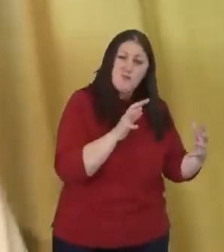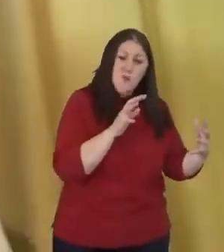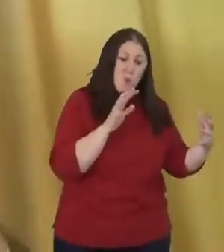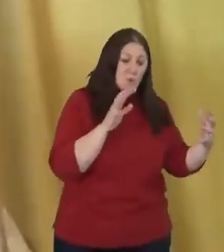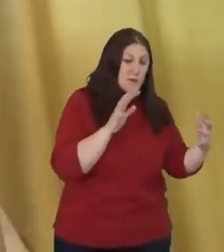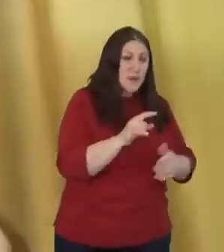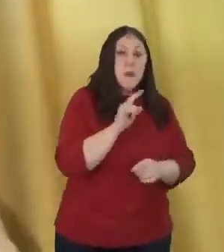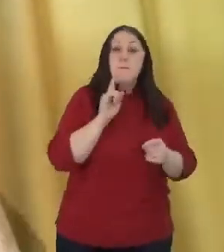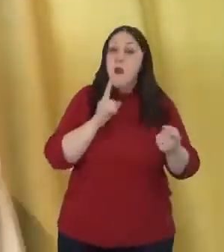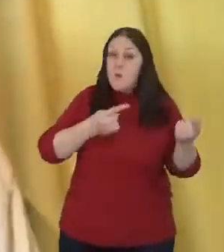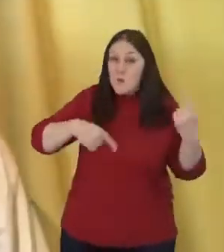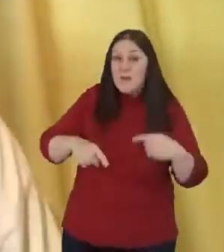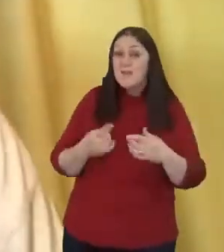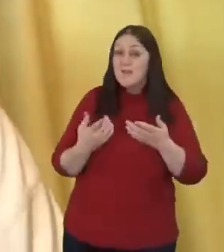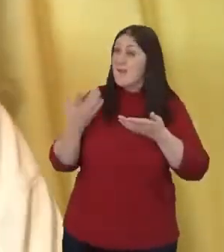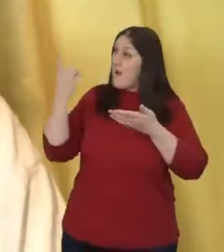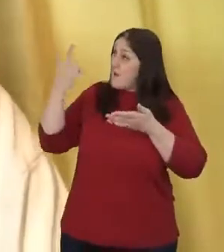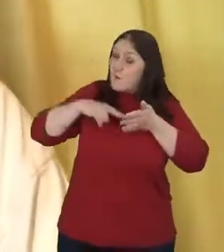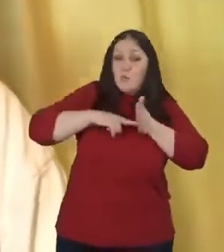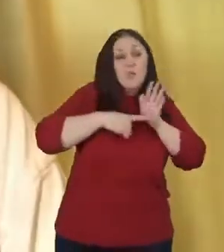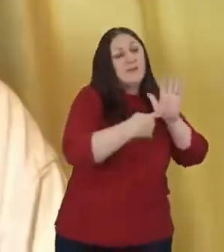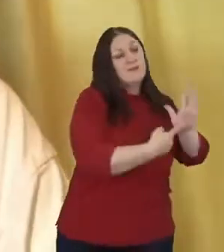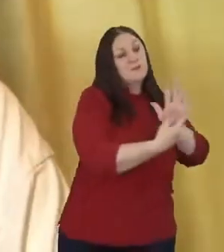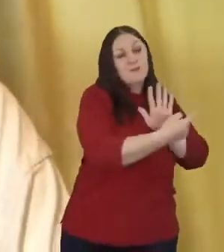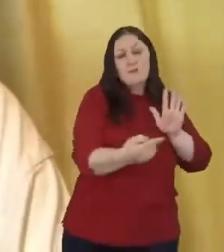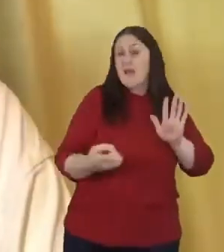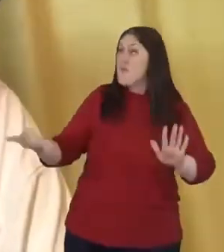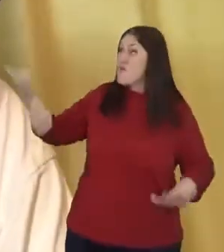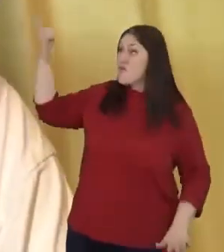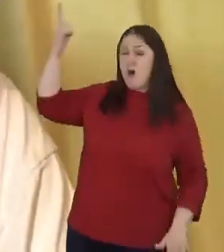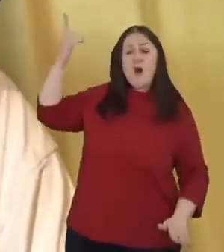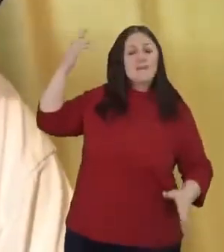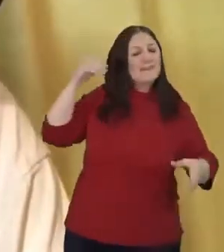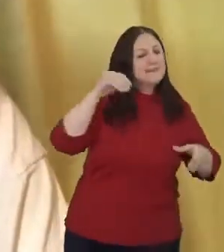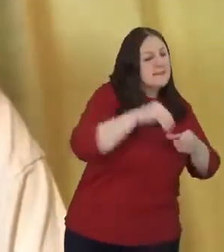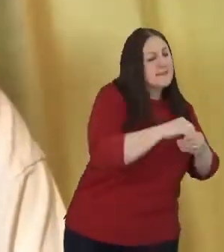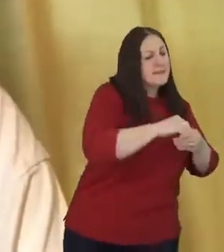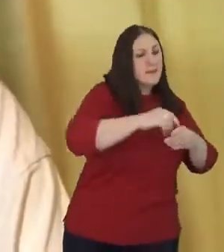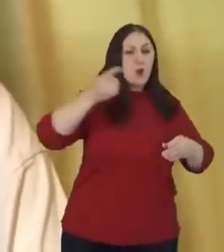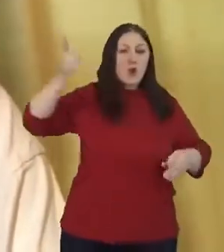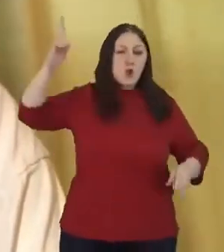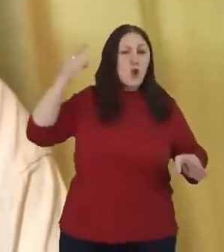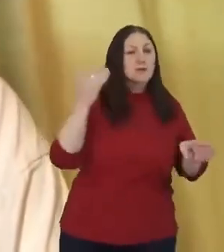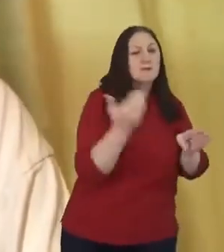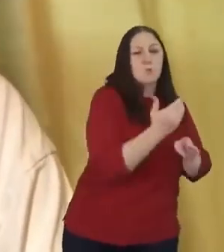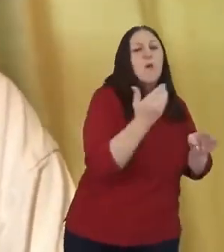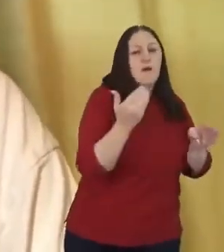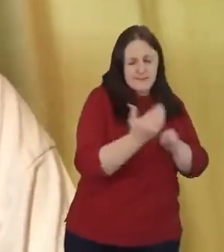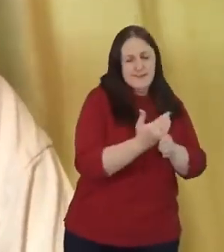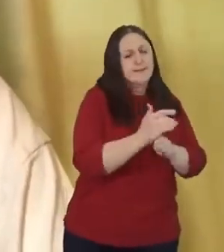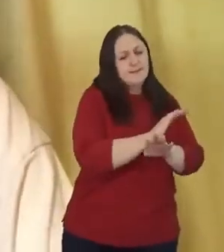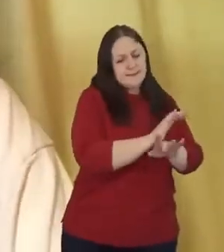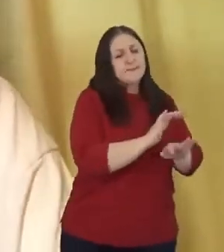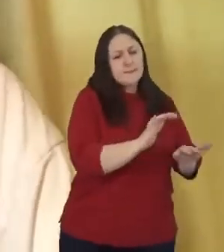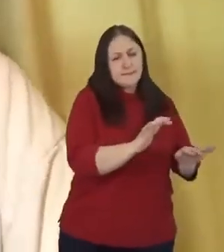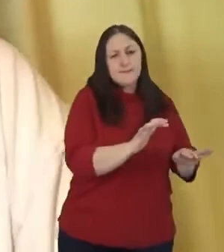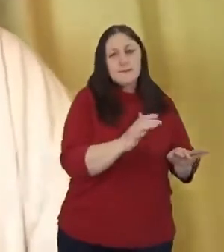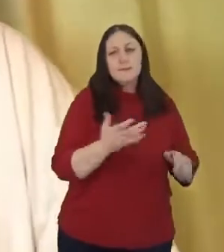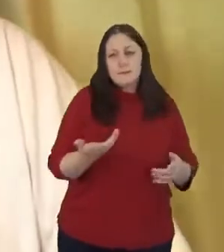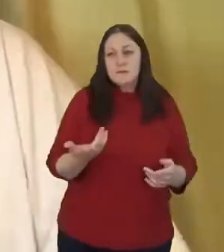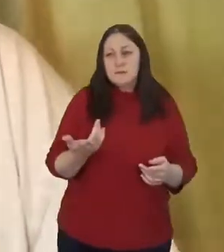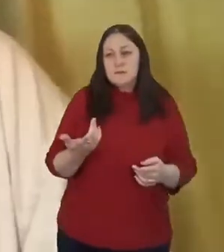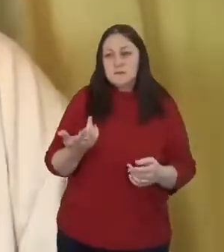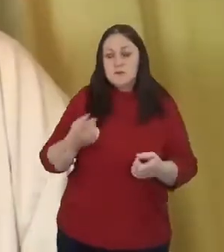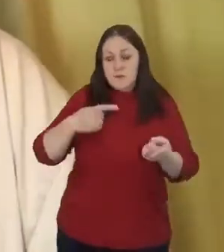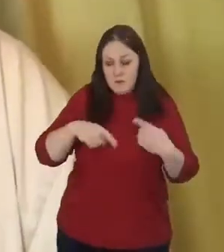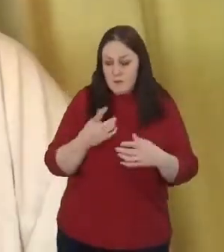that is at work in this world. So one of the images that we have really been drawn to is